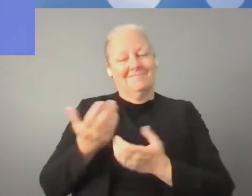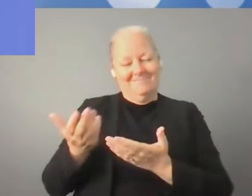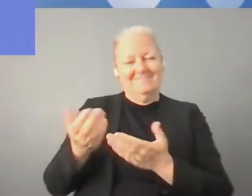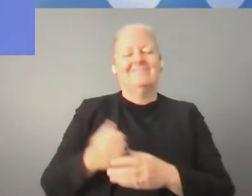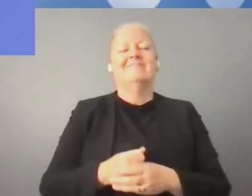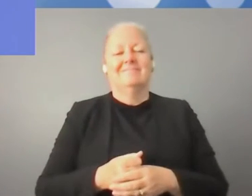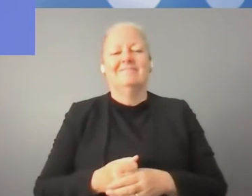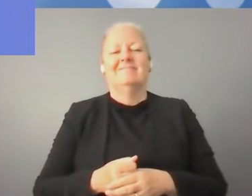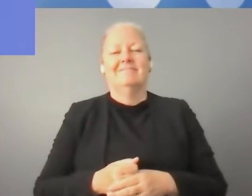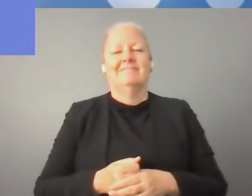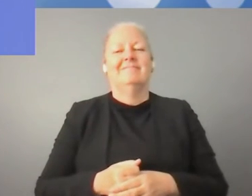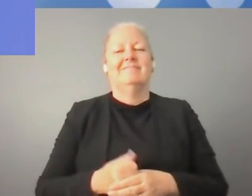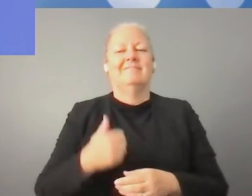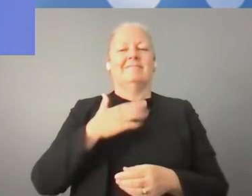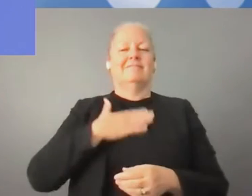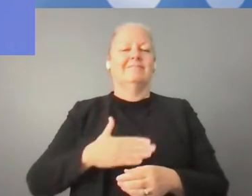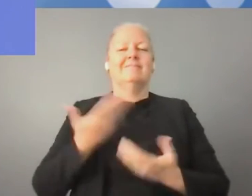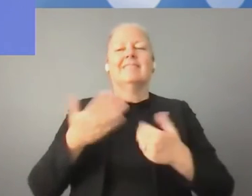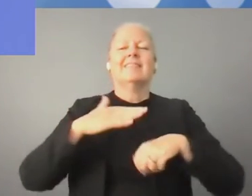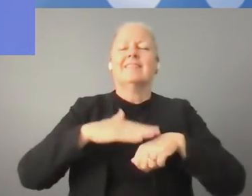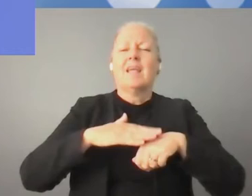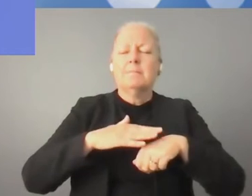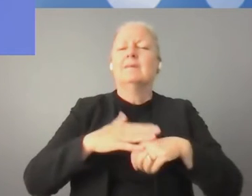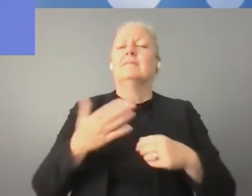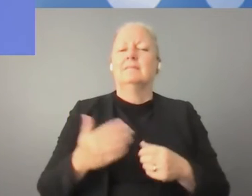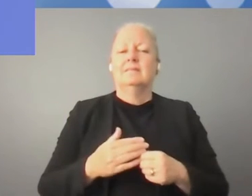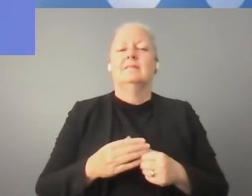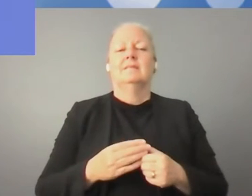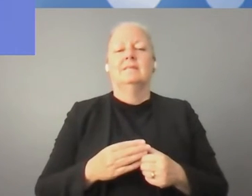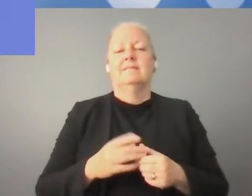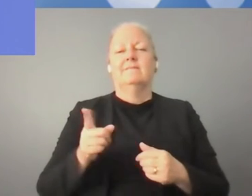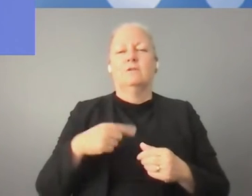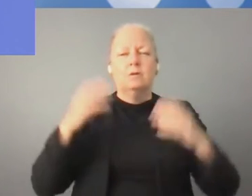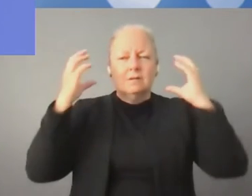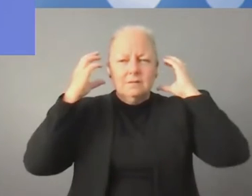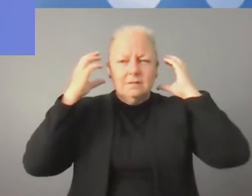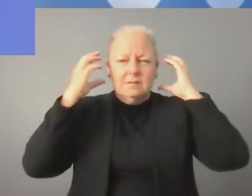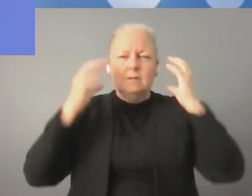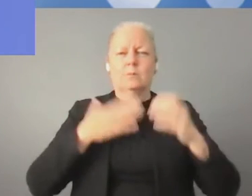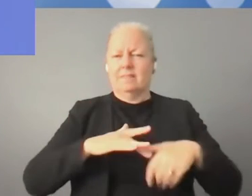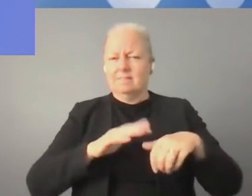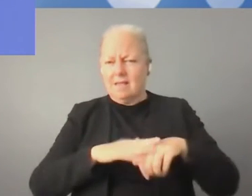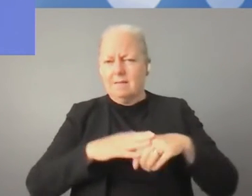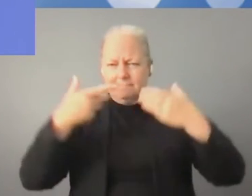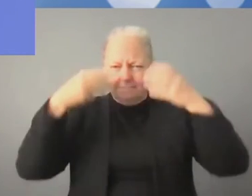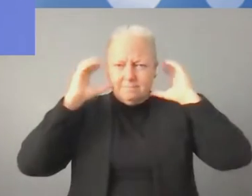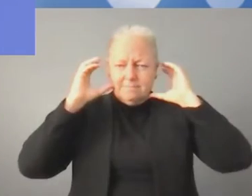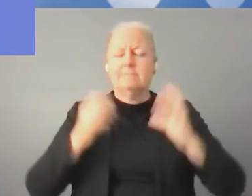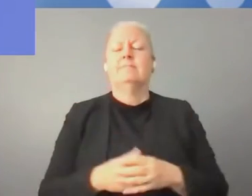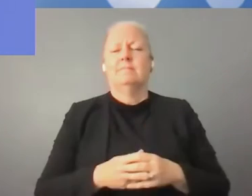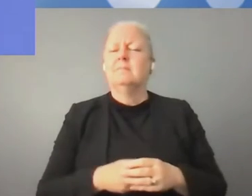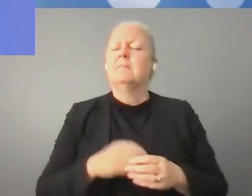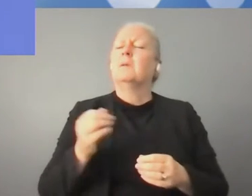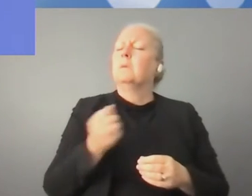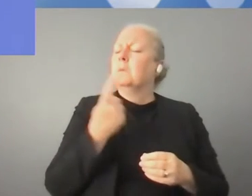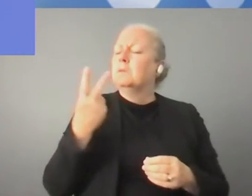time to wear our headphones, headsets. And I remember a few months ago, there was